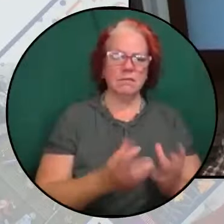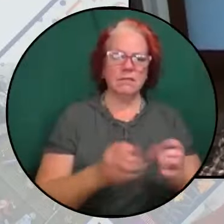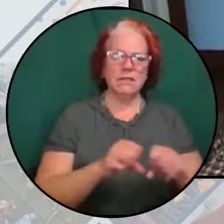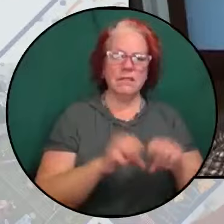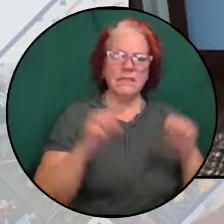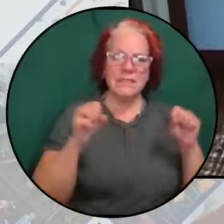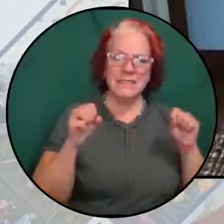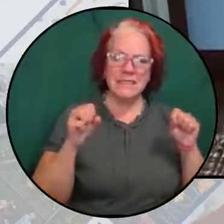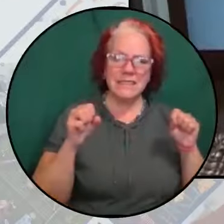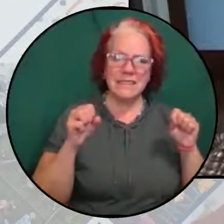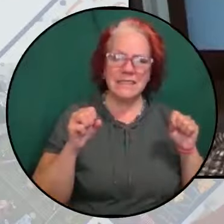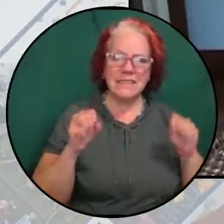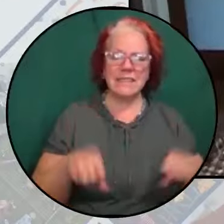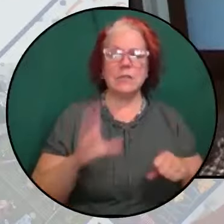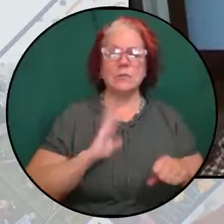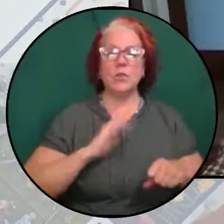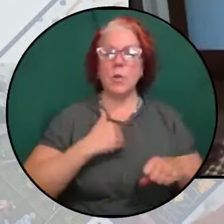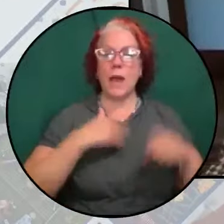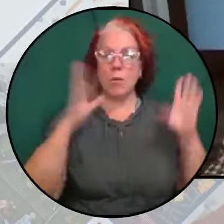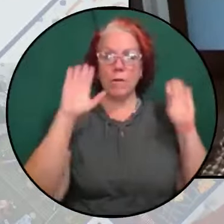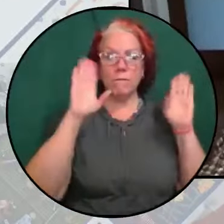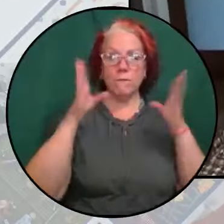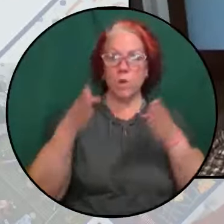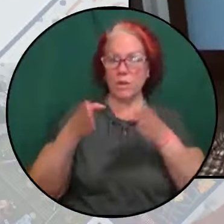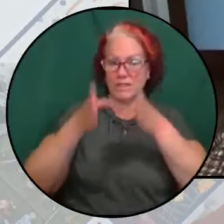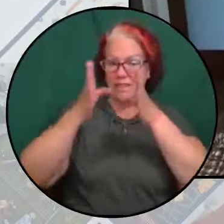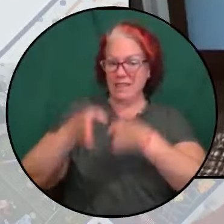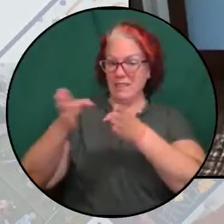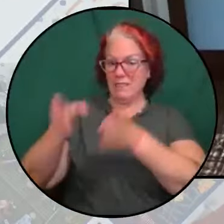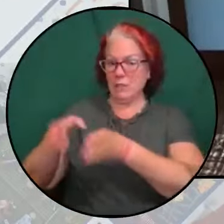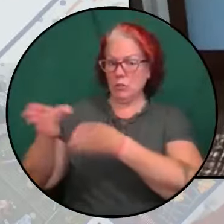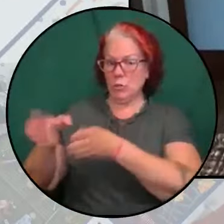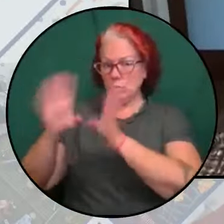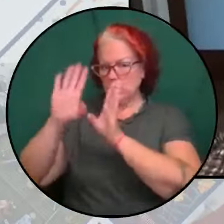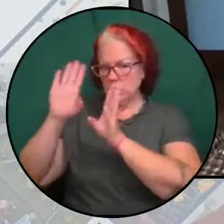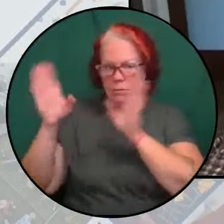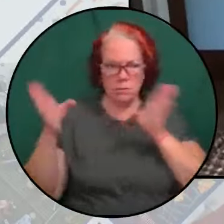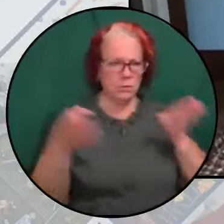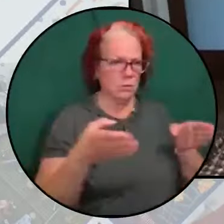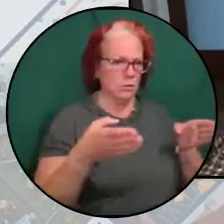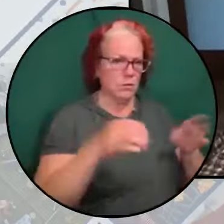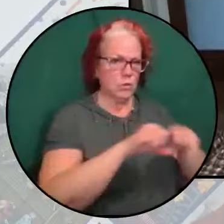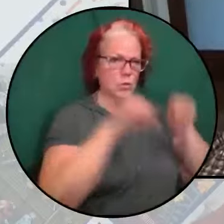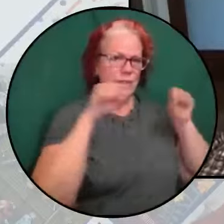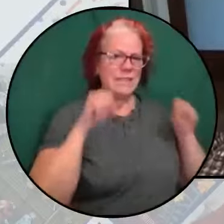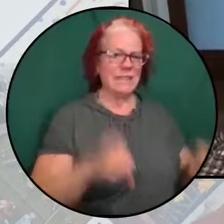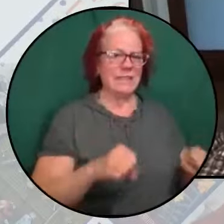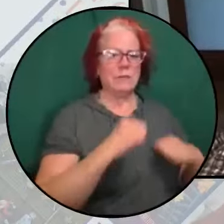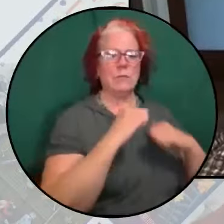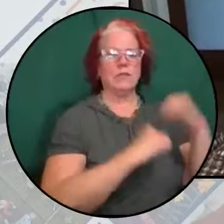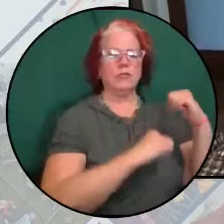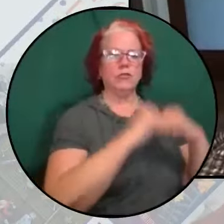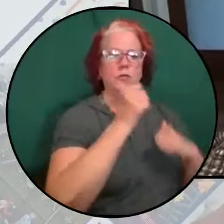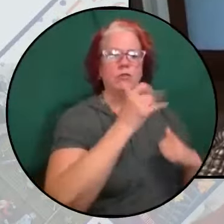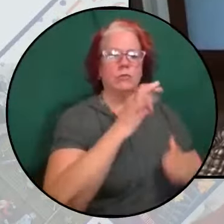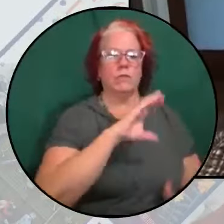we had to shift our focus to the systems and structures of policing.